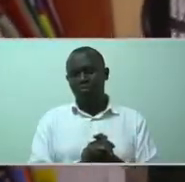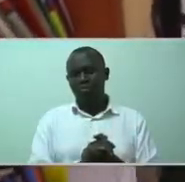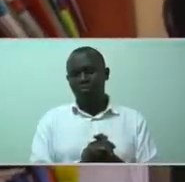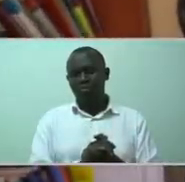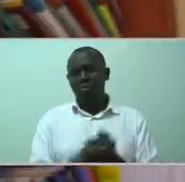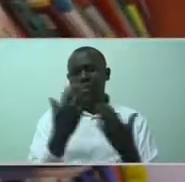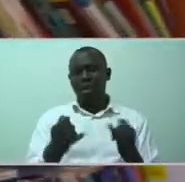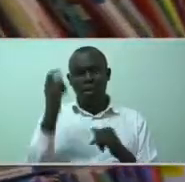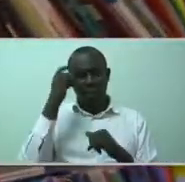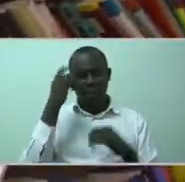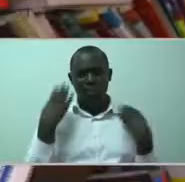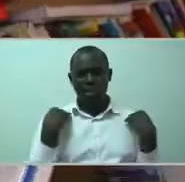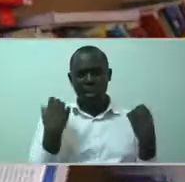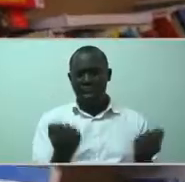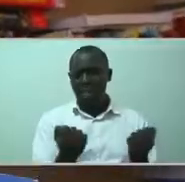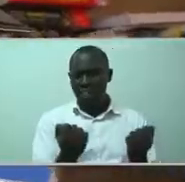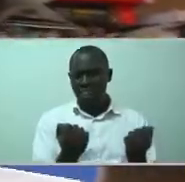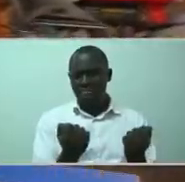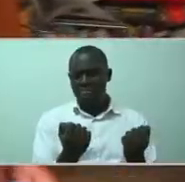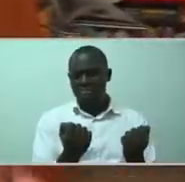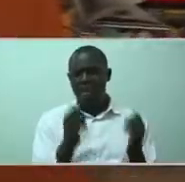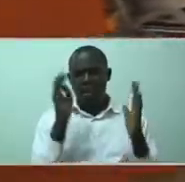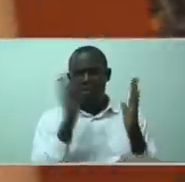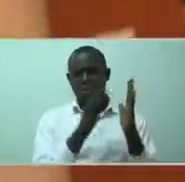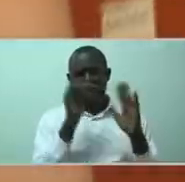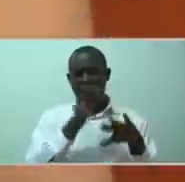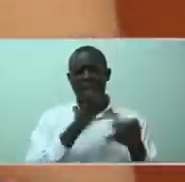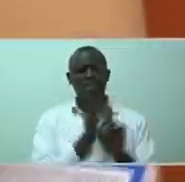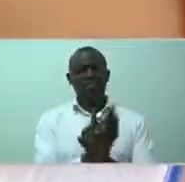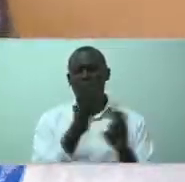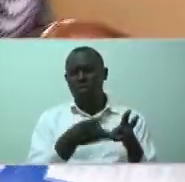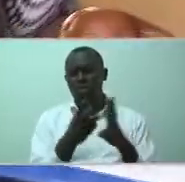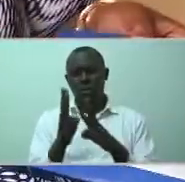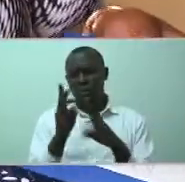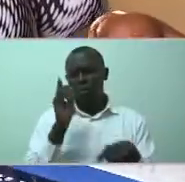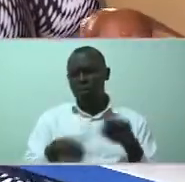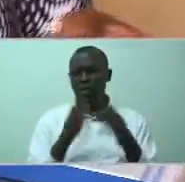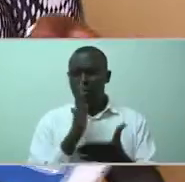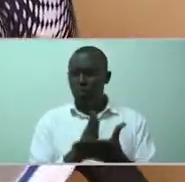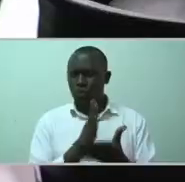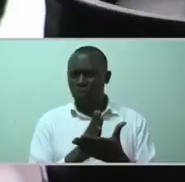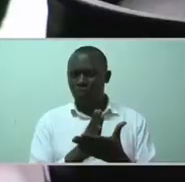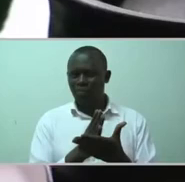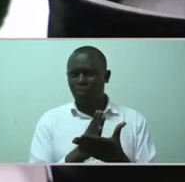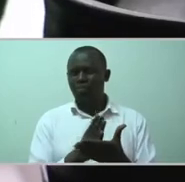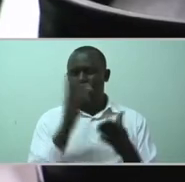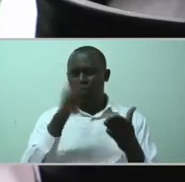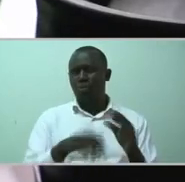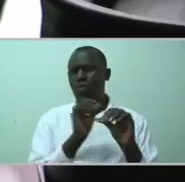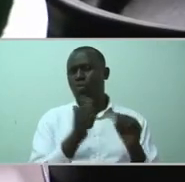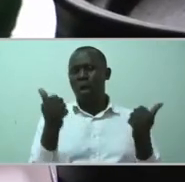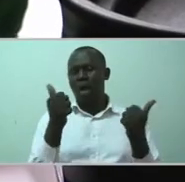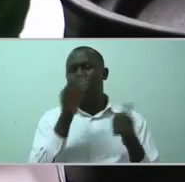Mental health can be looked at different ways, but really it's the wellbeing